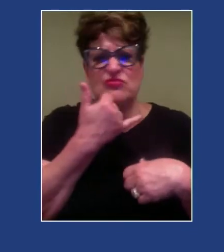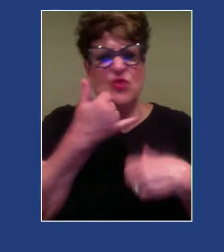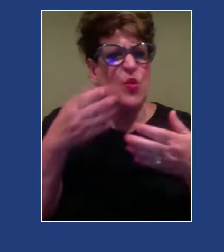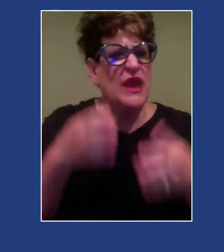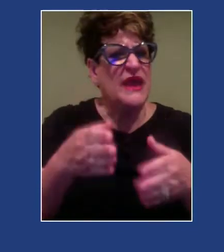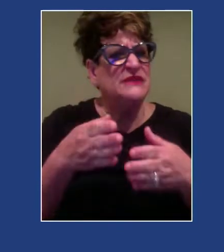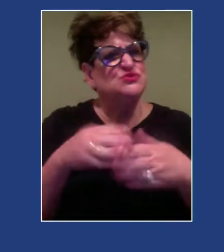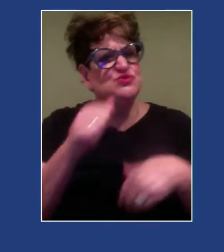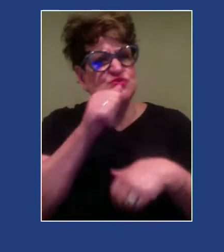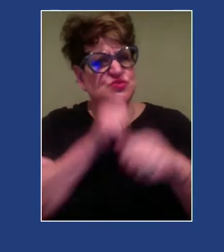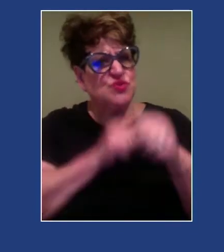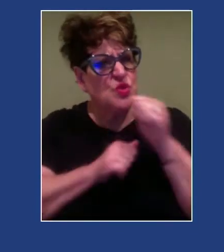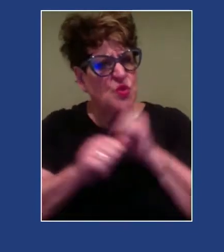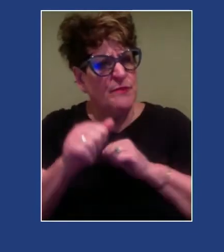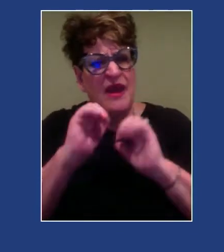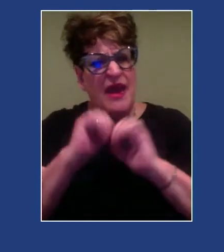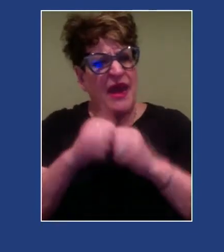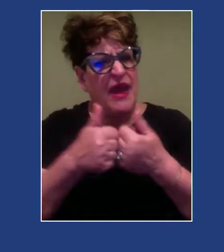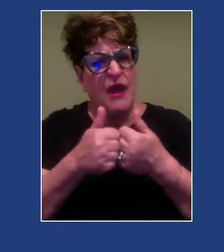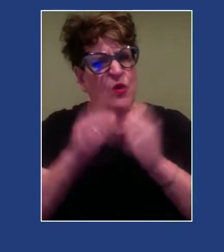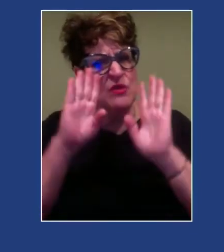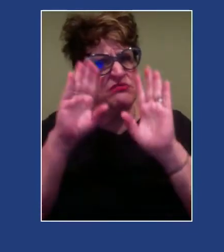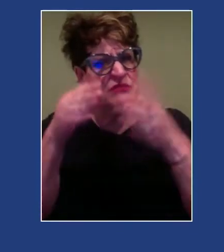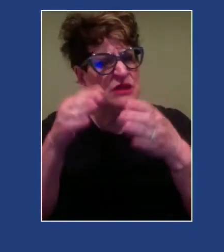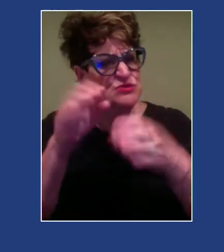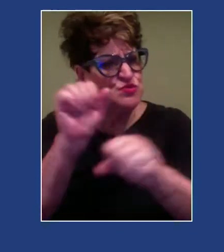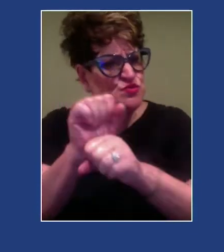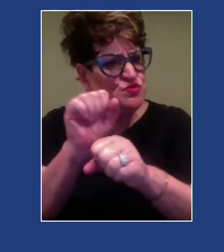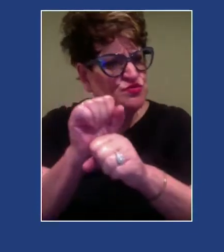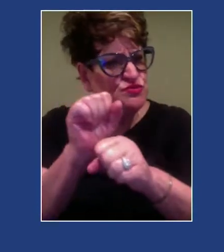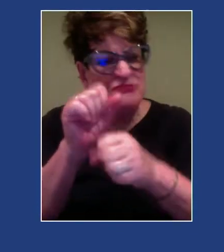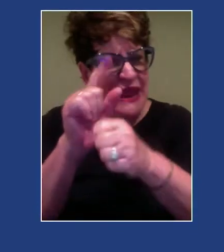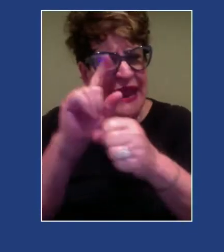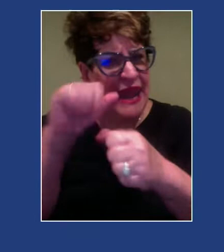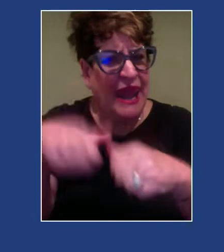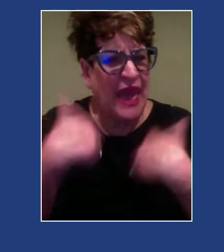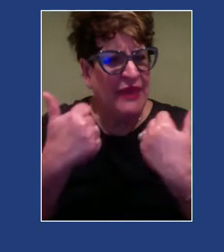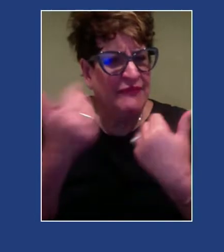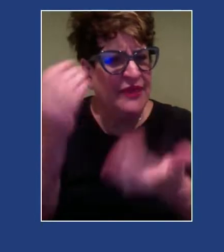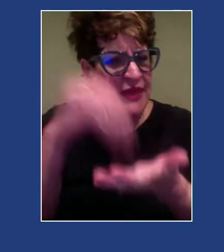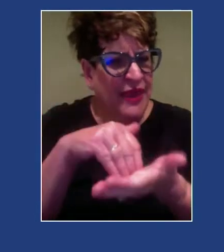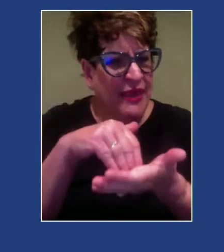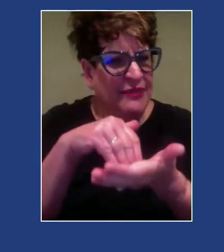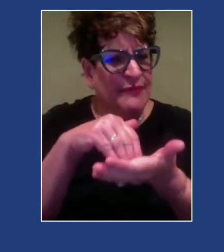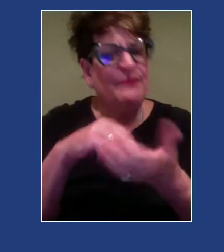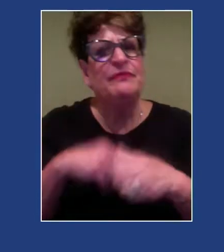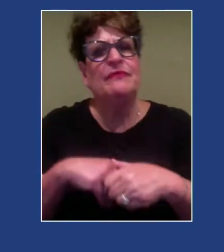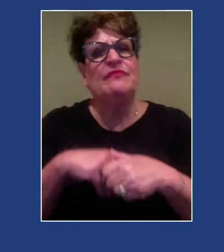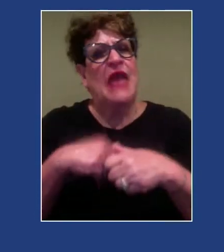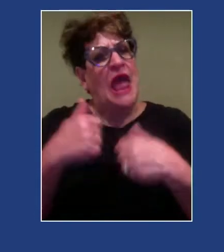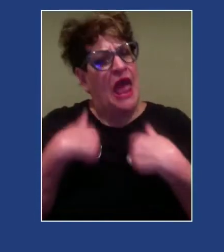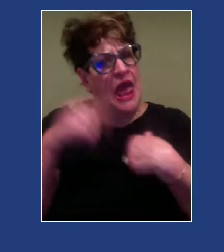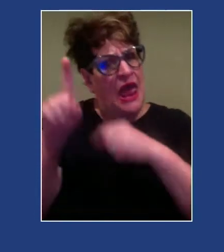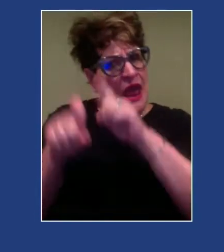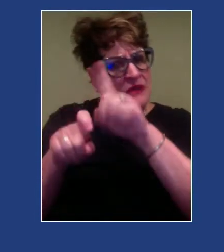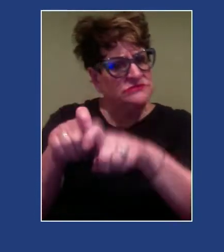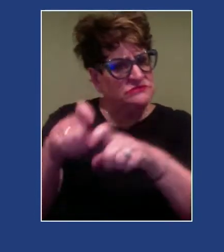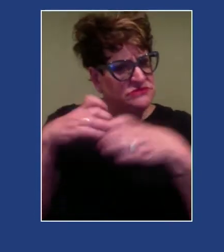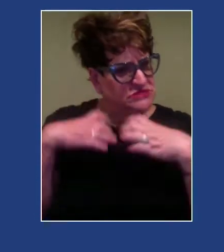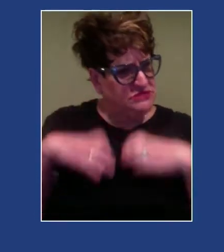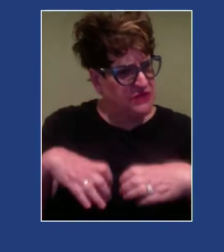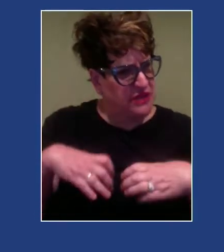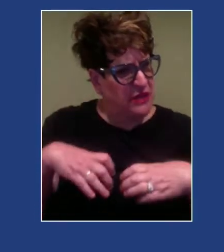help you get recommitted to life? And so this is a question that I ask my clients, but I have to recognize that we are